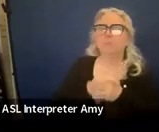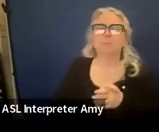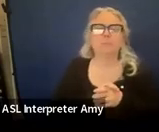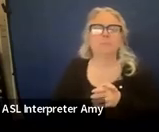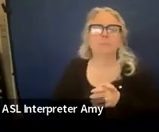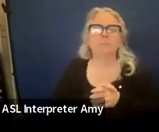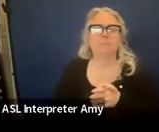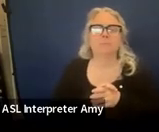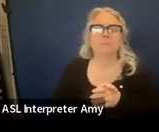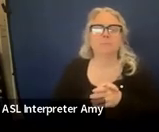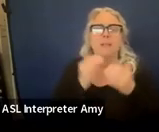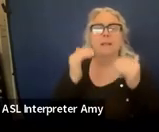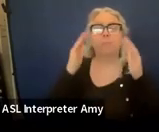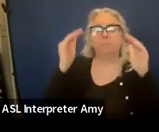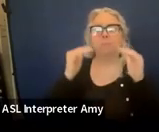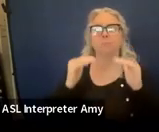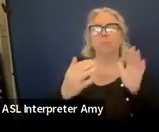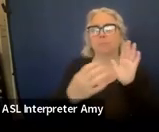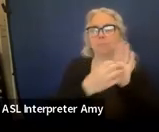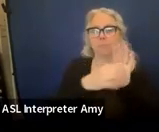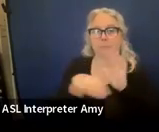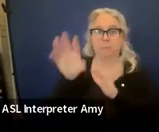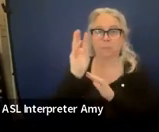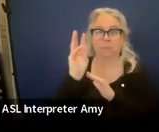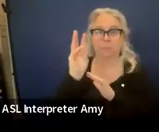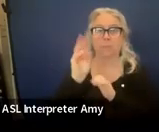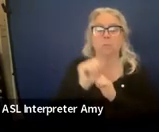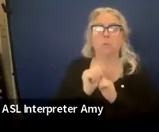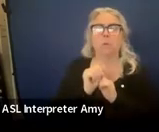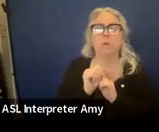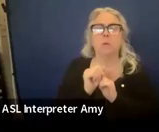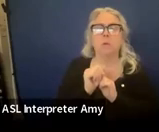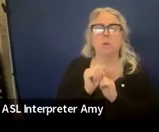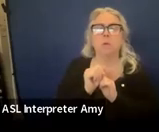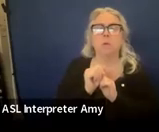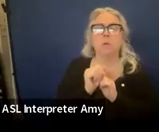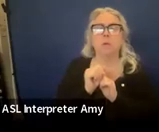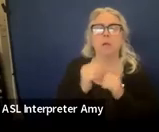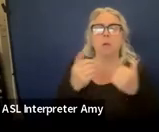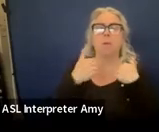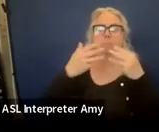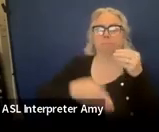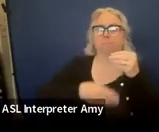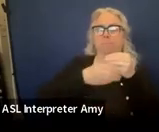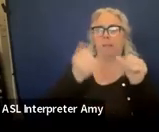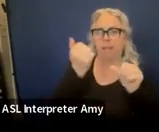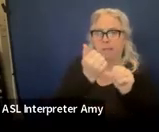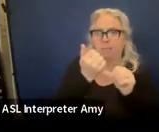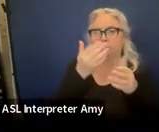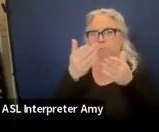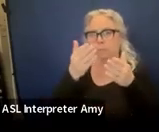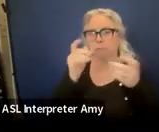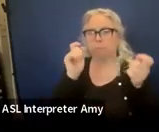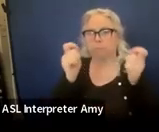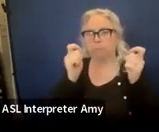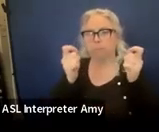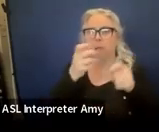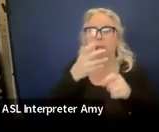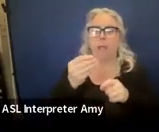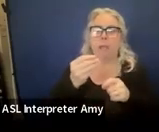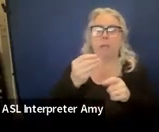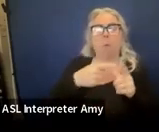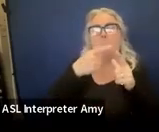Okay, moving on to Section 6, here we have those Supplementary Aid, Services, Modifications, and or Supports,